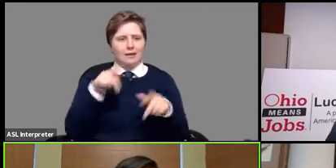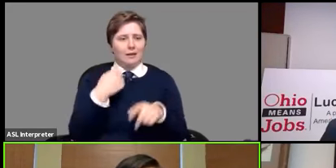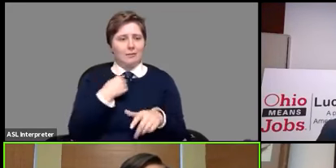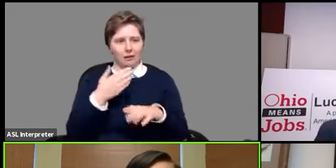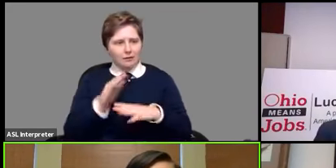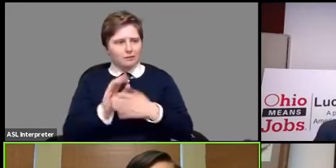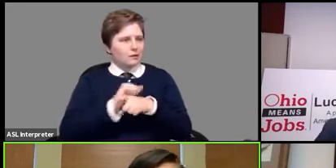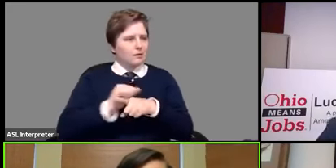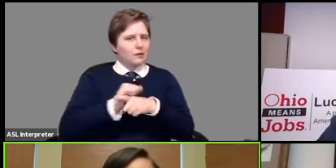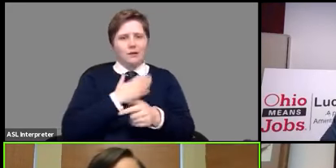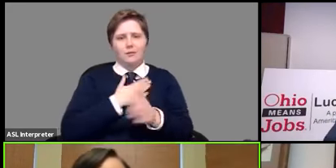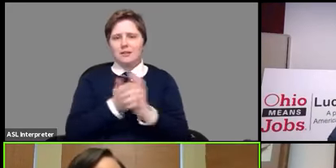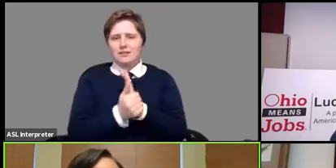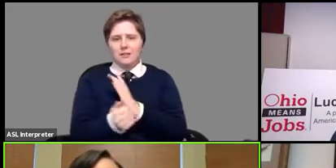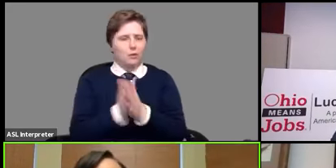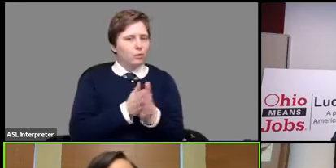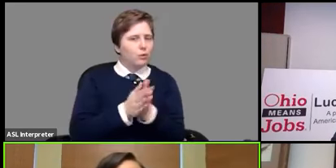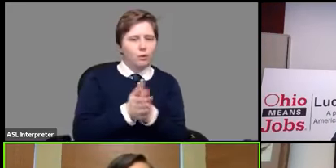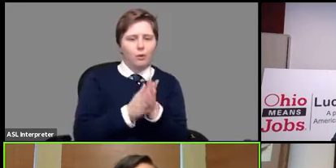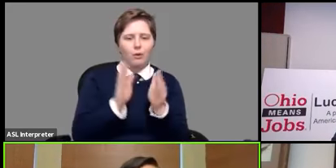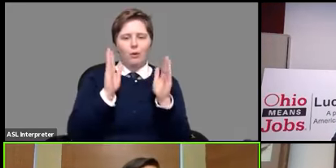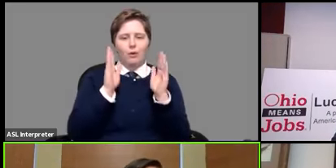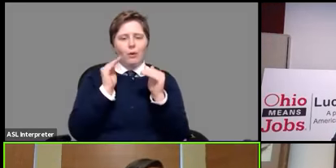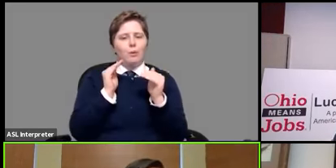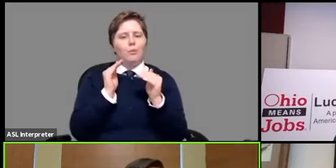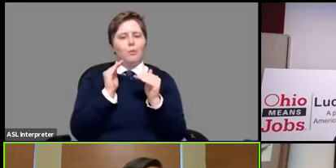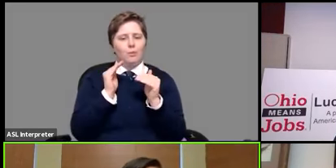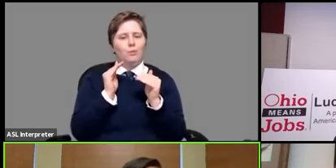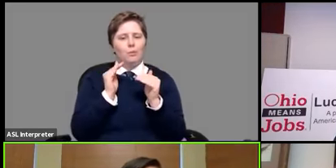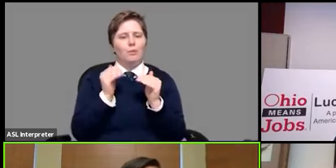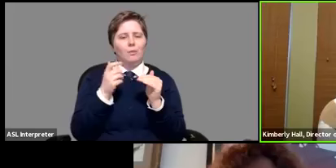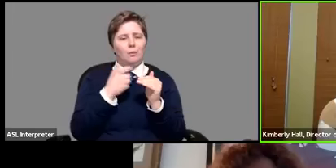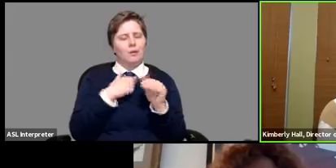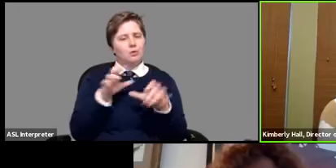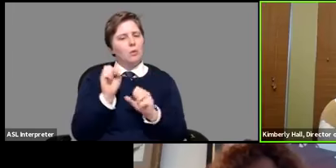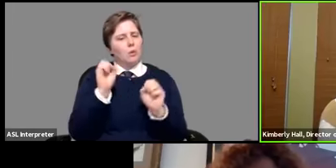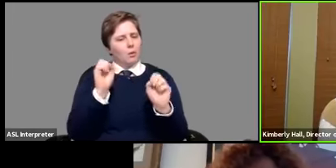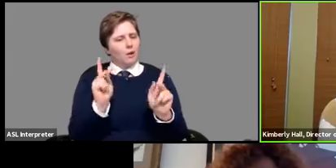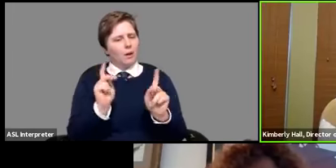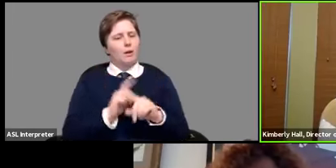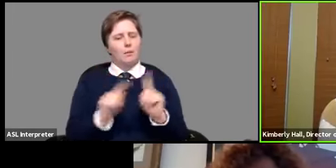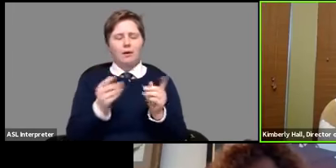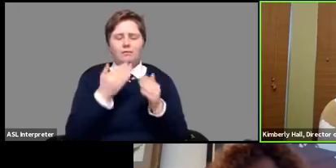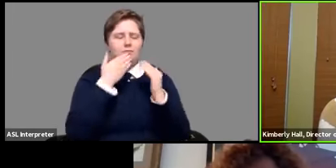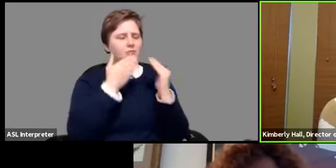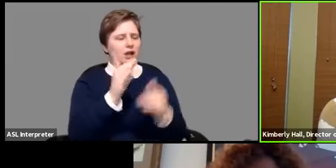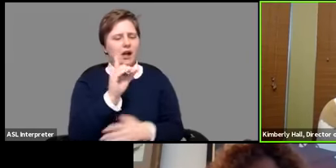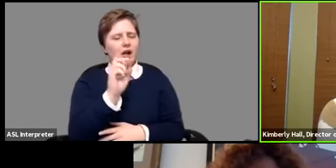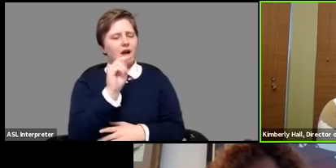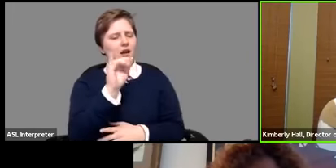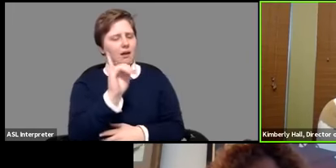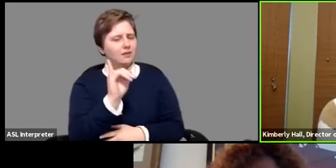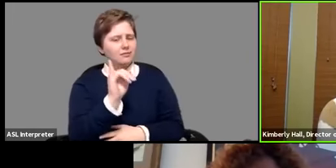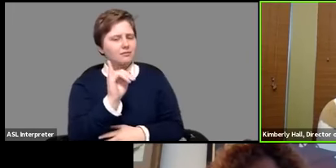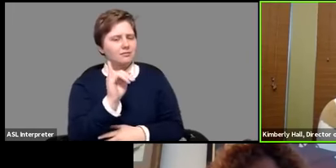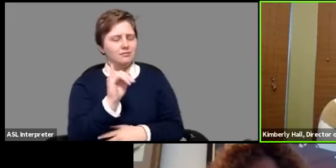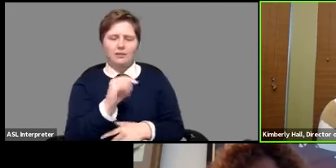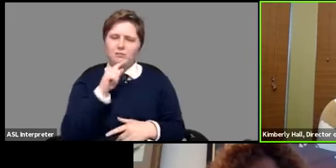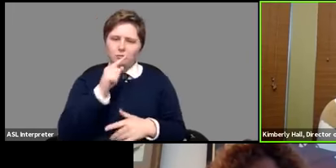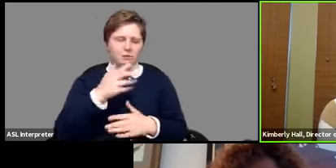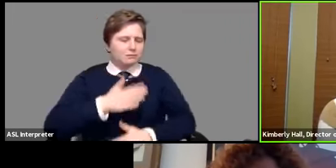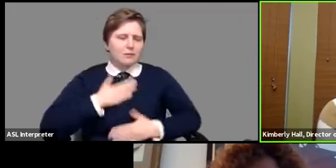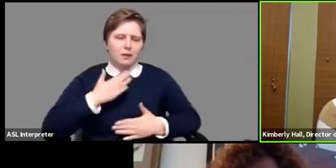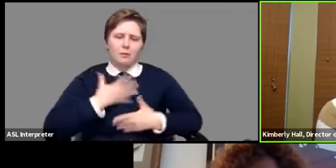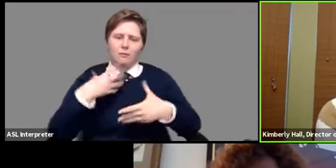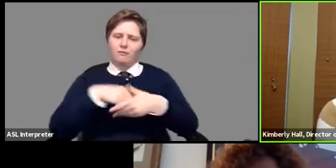skill set so hopefully in this space so hopefully i do okay but uh donnie thank you and it's a pleasure to be